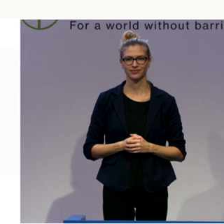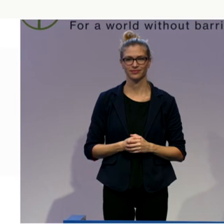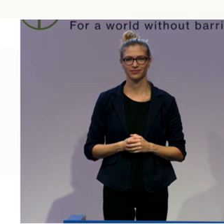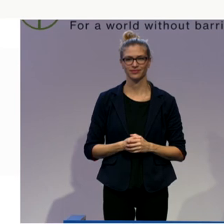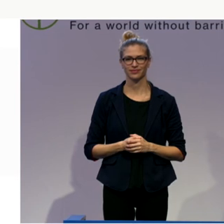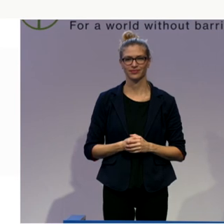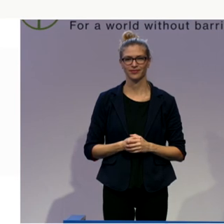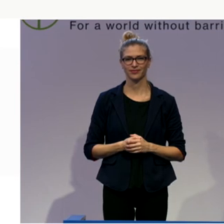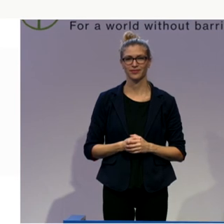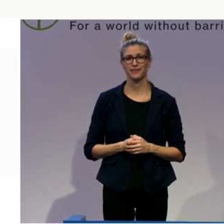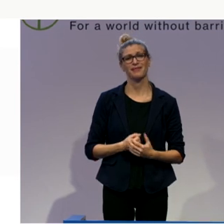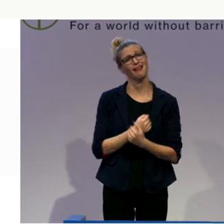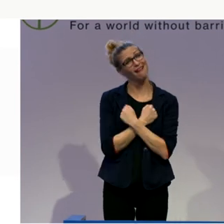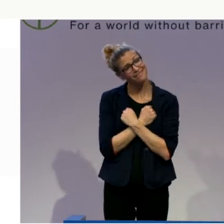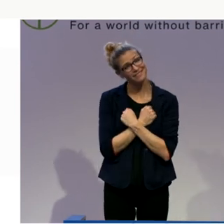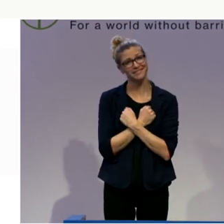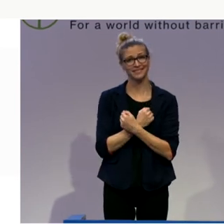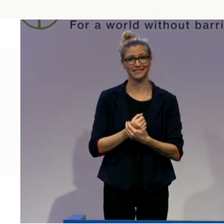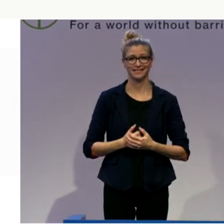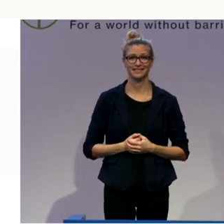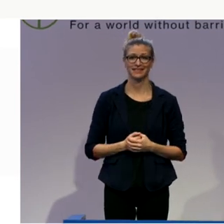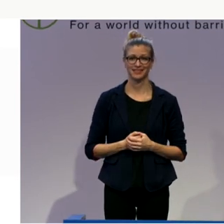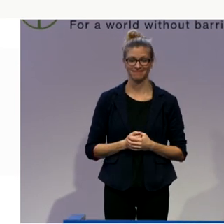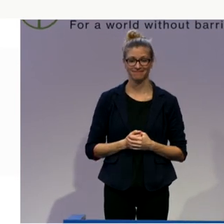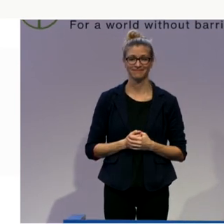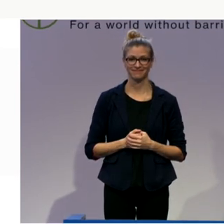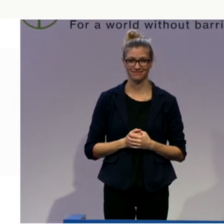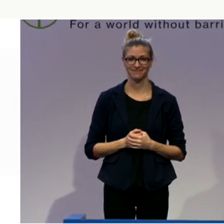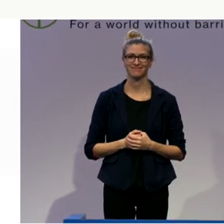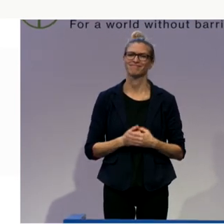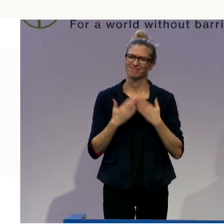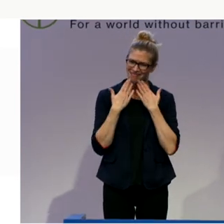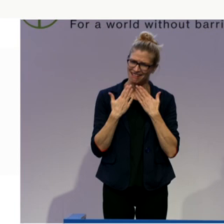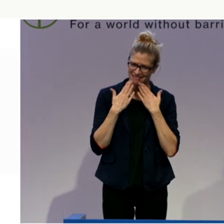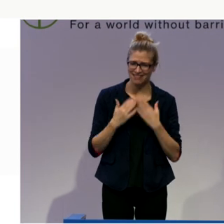Laugh. Yeah, thank you. Laugh. Breathe. Thank you very much.